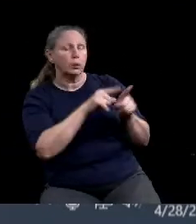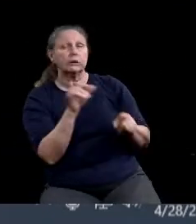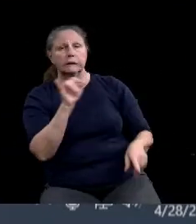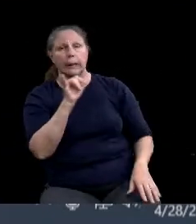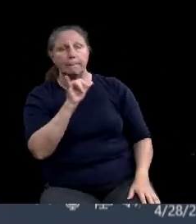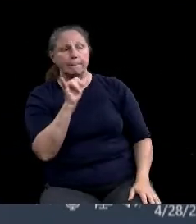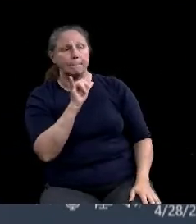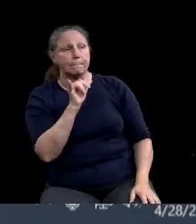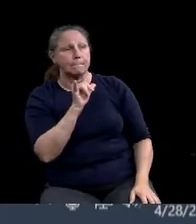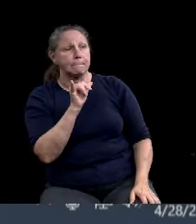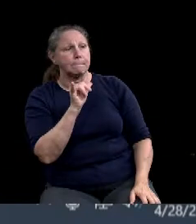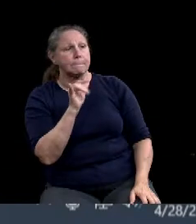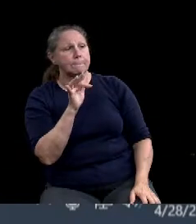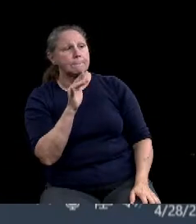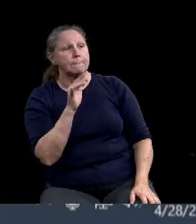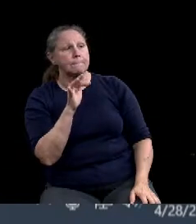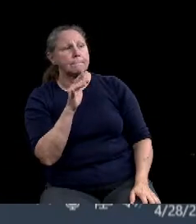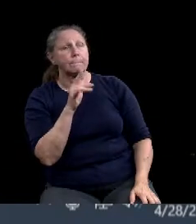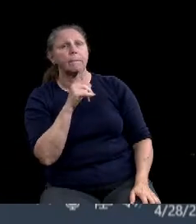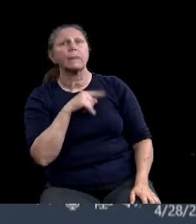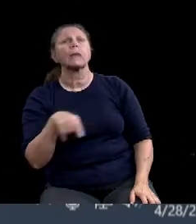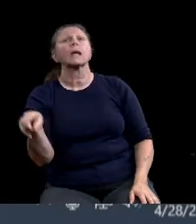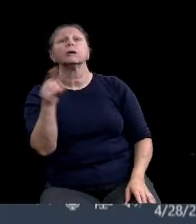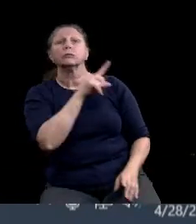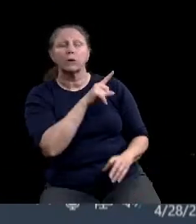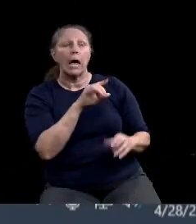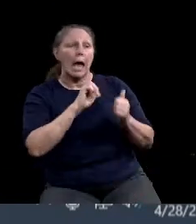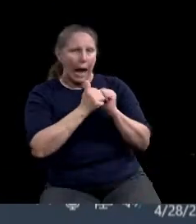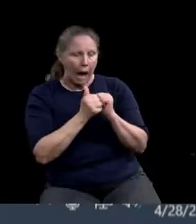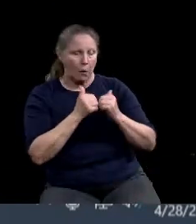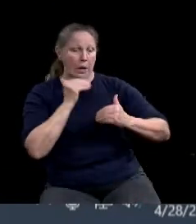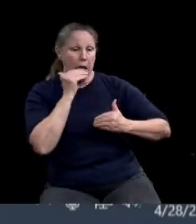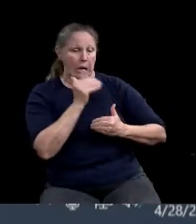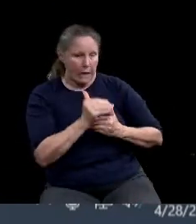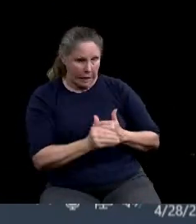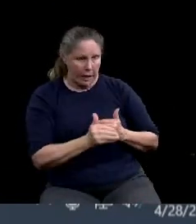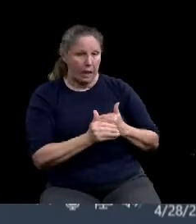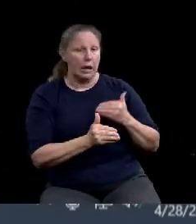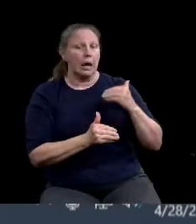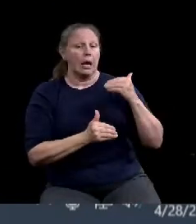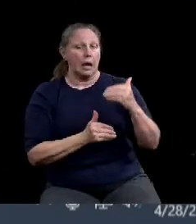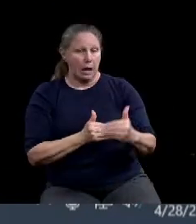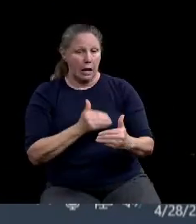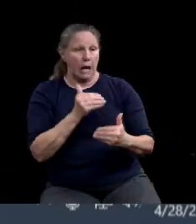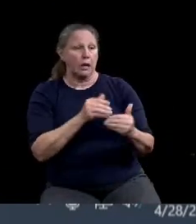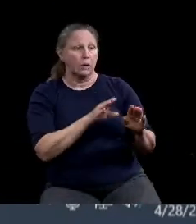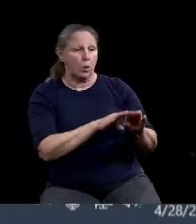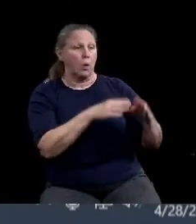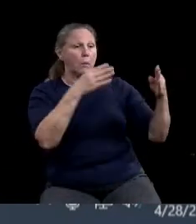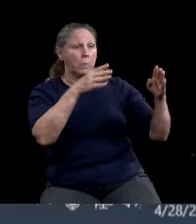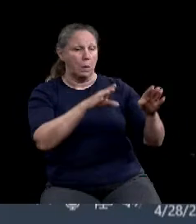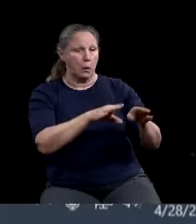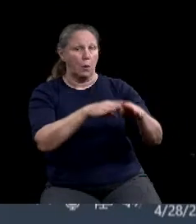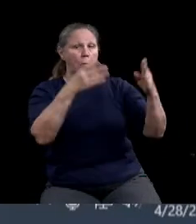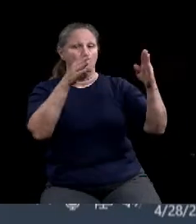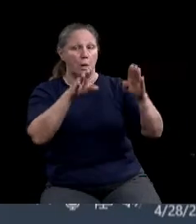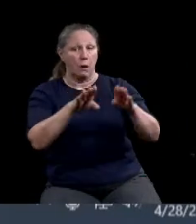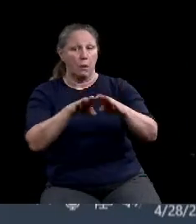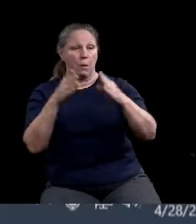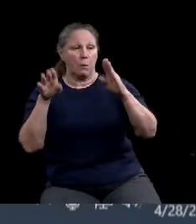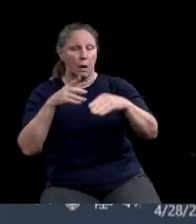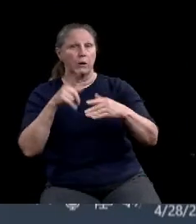approach to reopening and then also looking forward to our citizens continuing to be diligent and mindful of, uh,